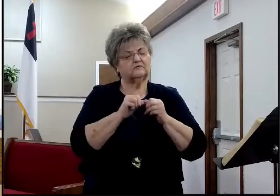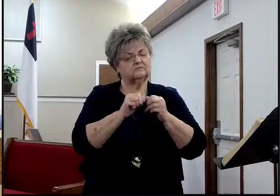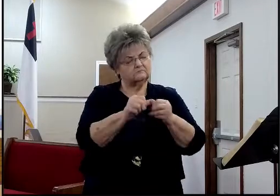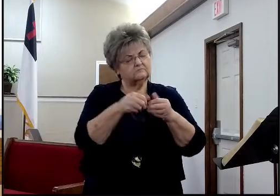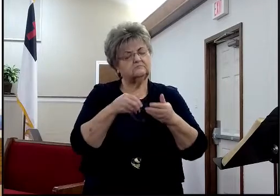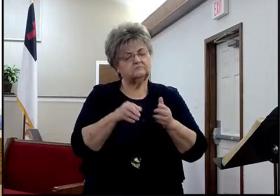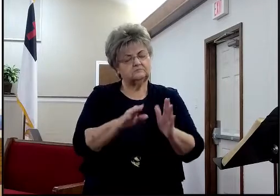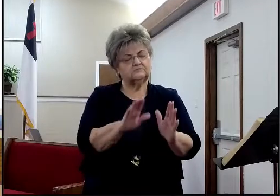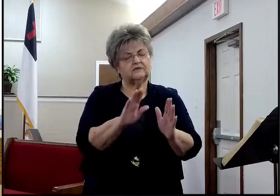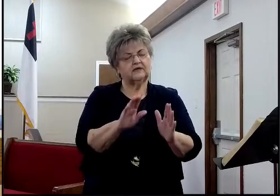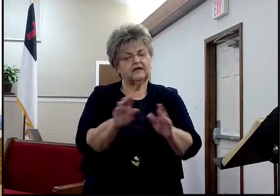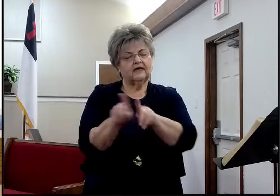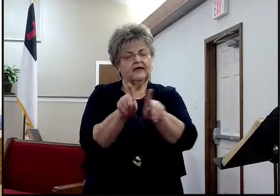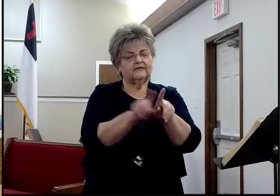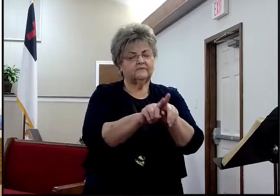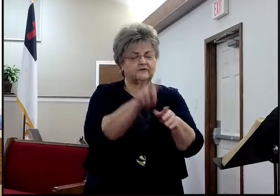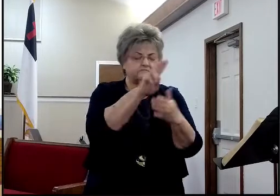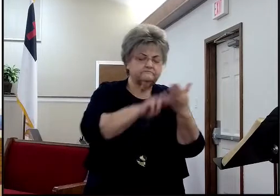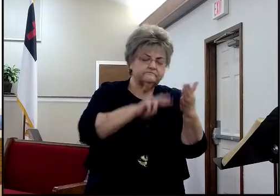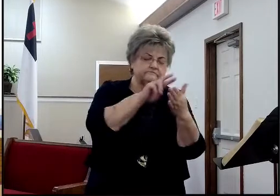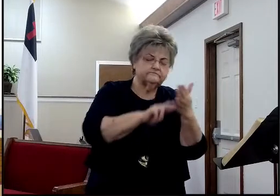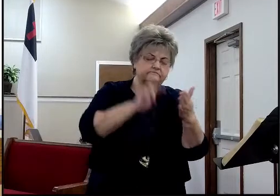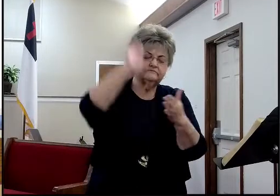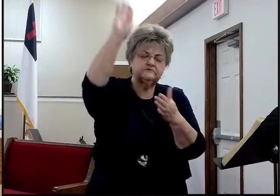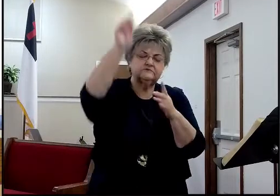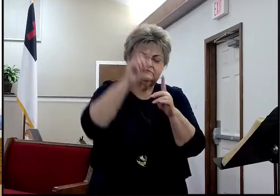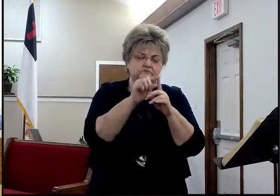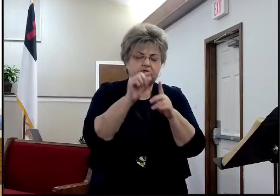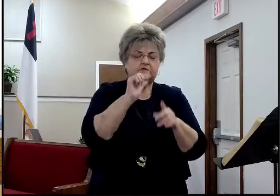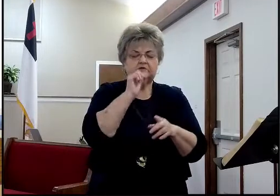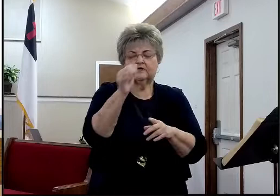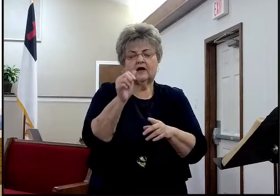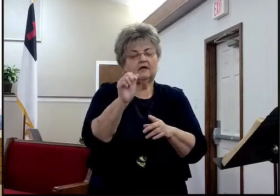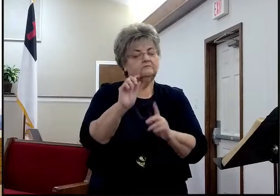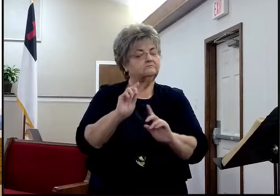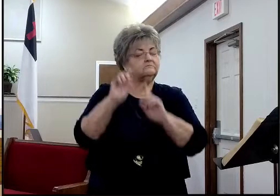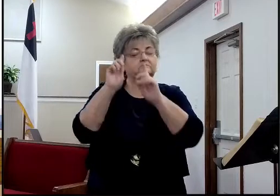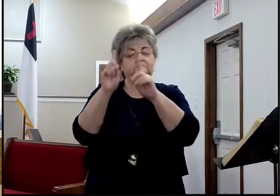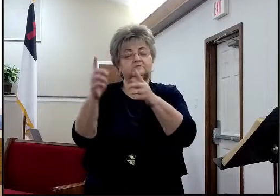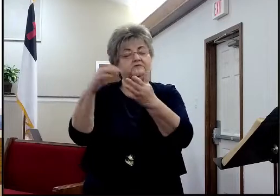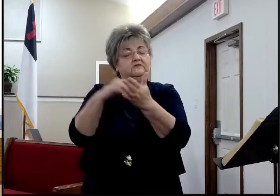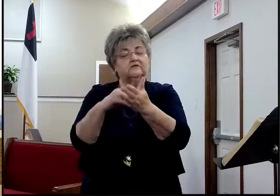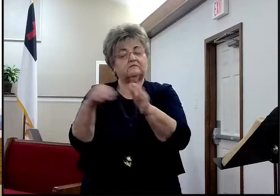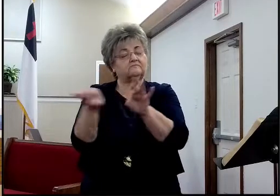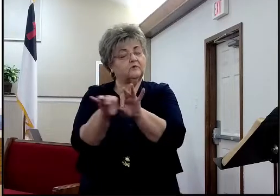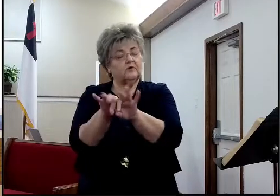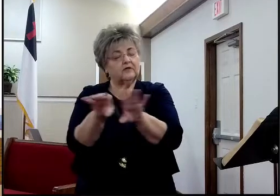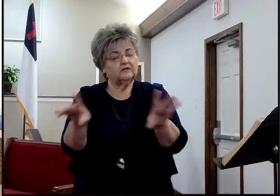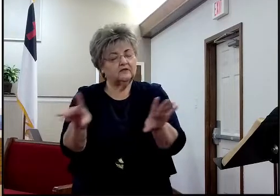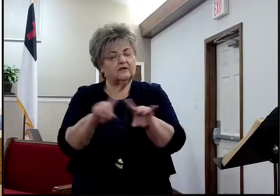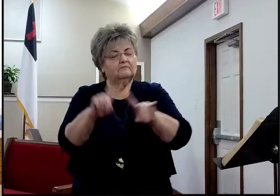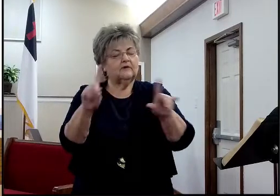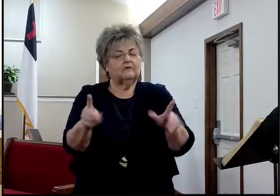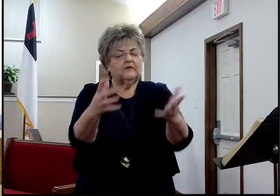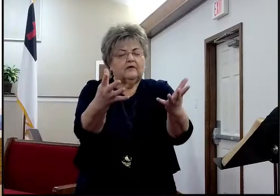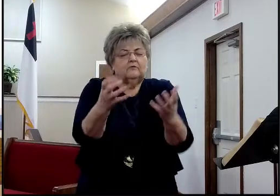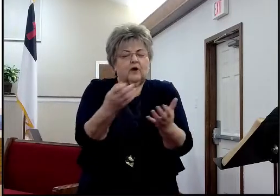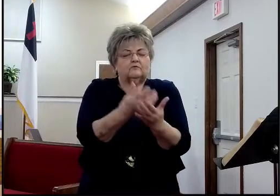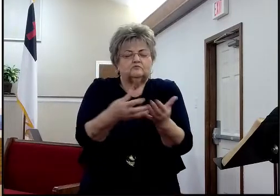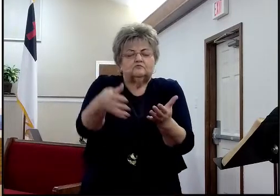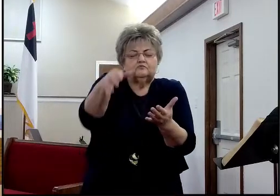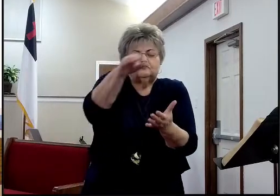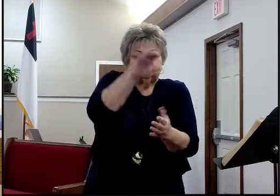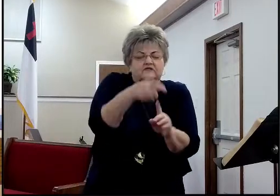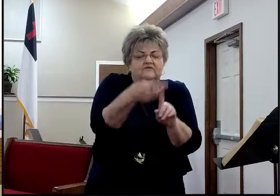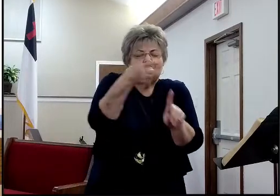as we dive into the word of God this morning, we know that it won't return void. We know that. You said that. But Lord, we look for the richness that we can get out of it,